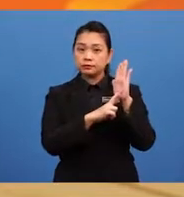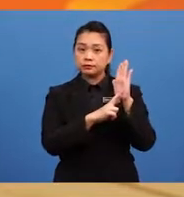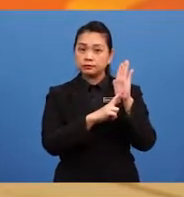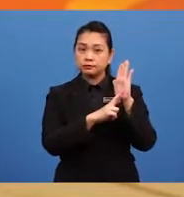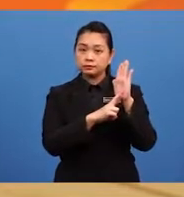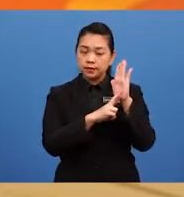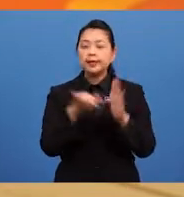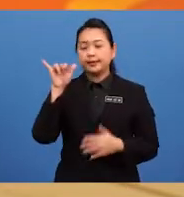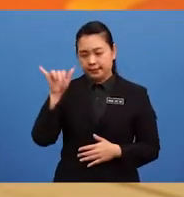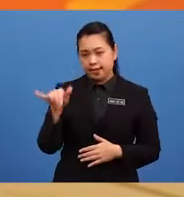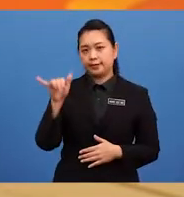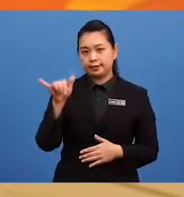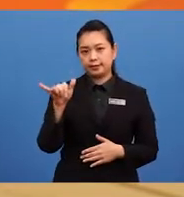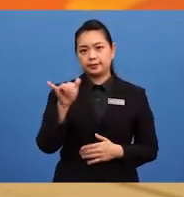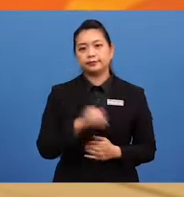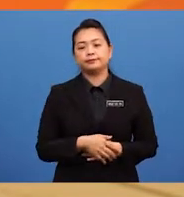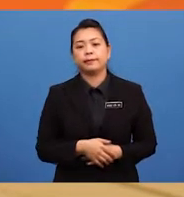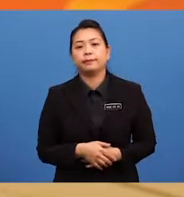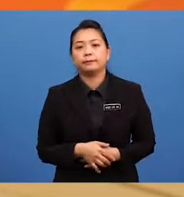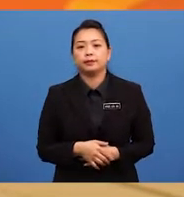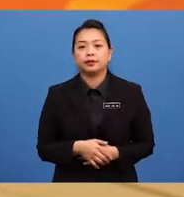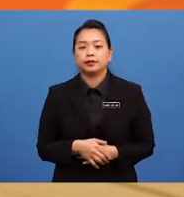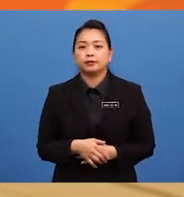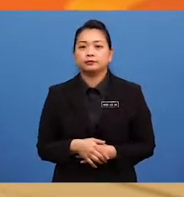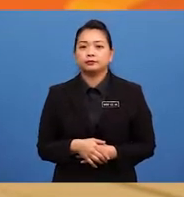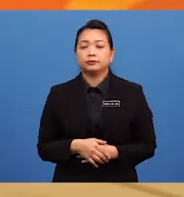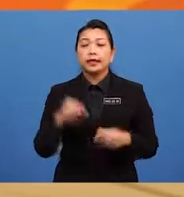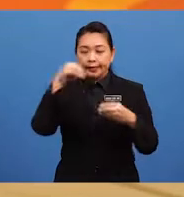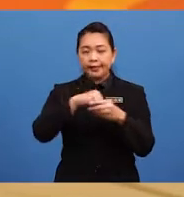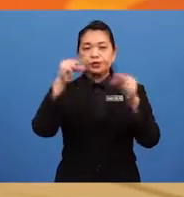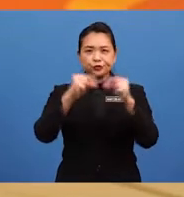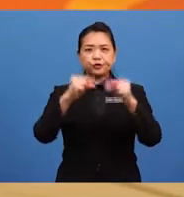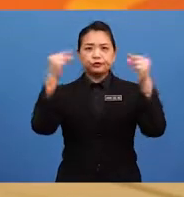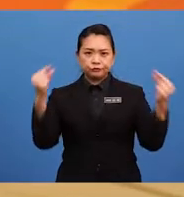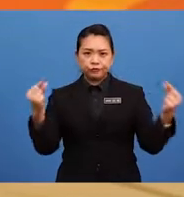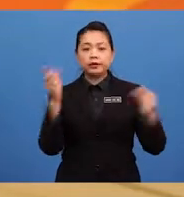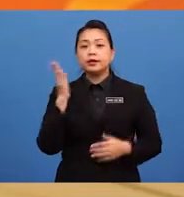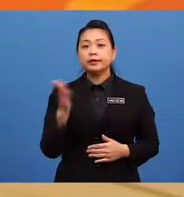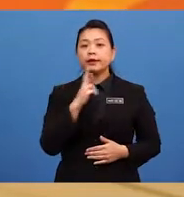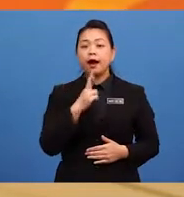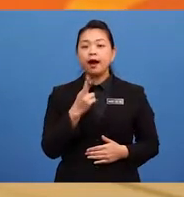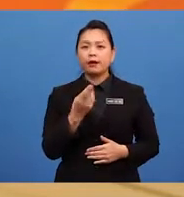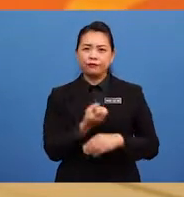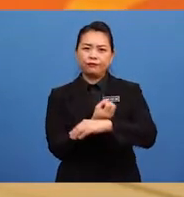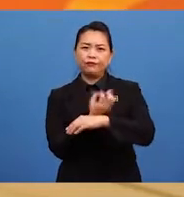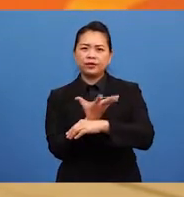The answer is yes. In general, there are a few rules to